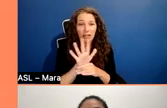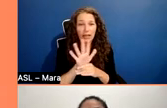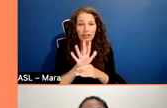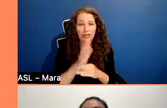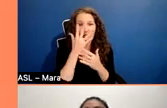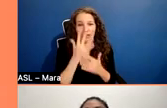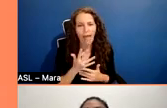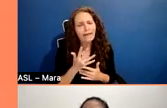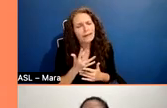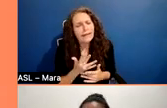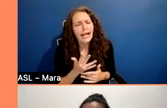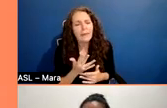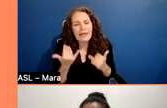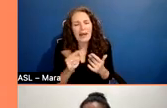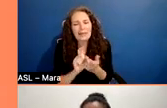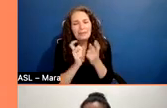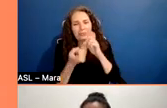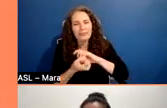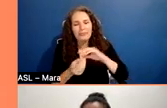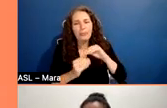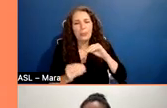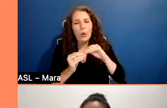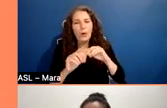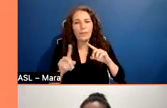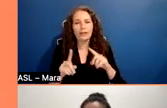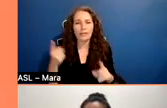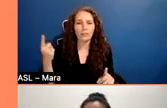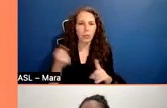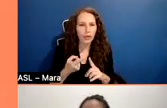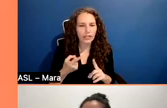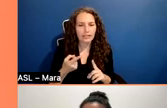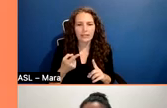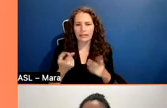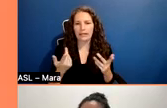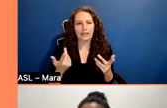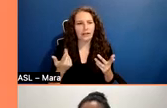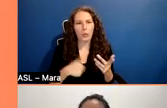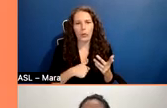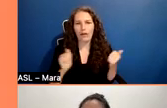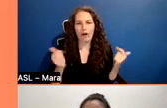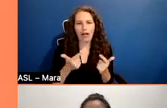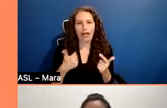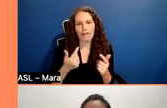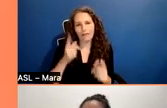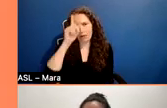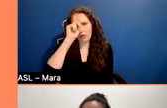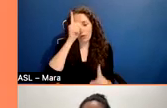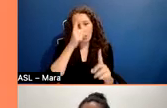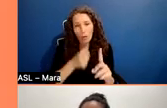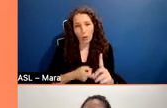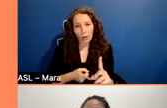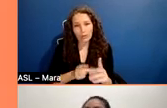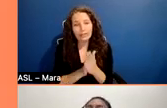so, you know, we really want to emphasize that as much as we all have these goals, these ambitions, these works